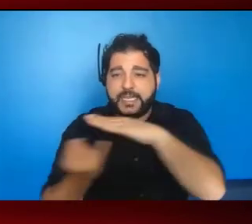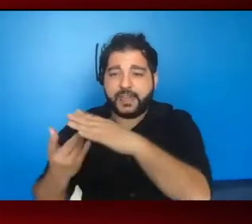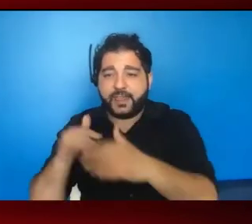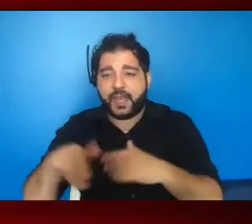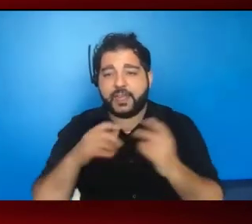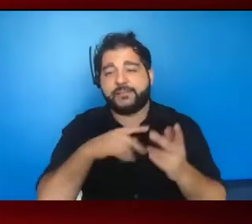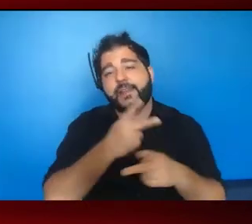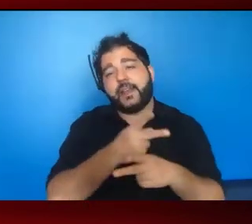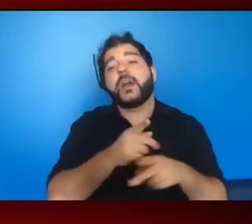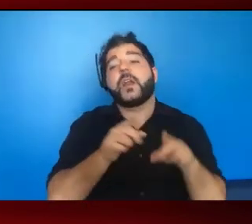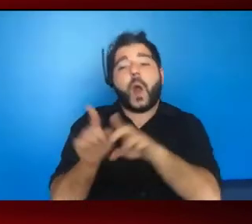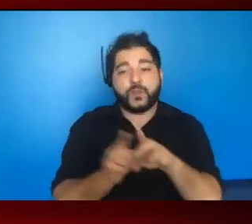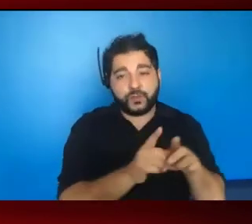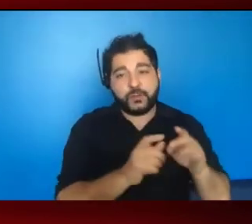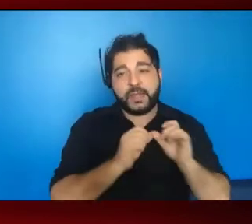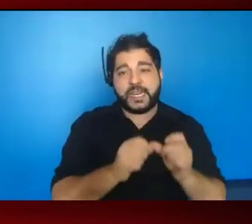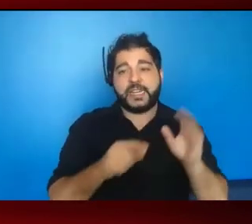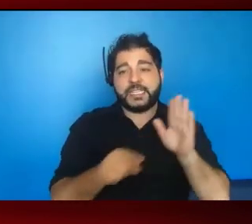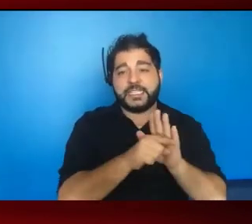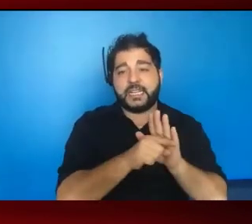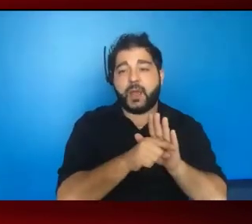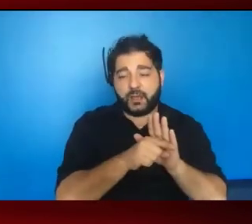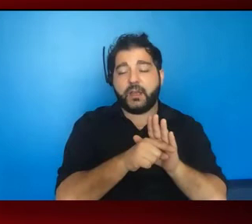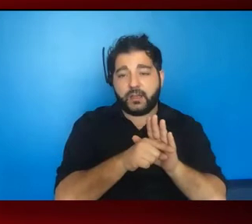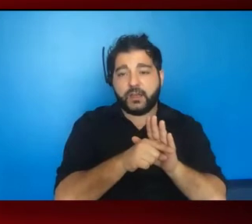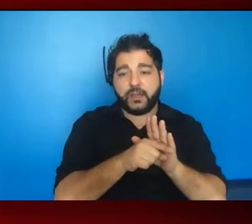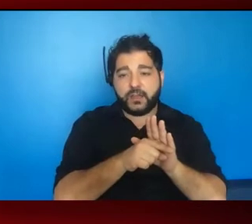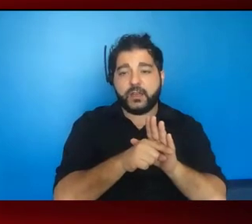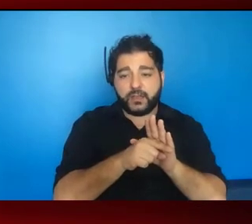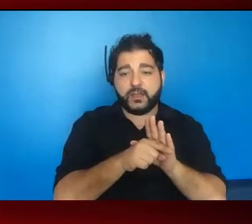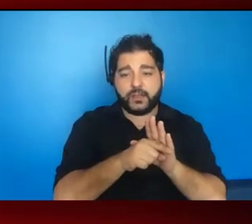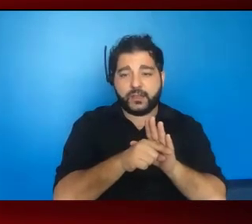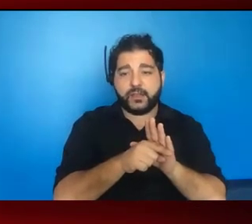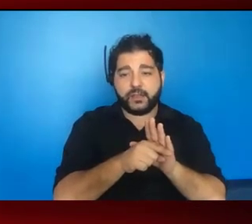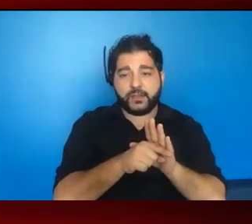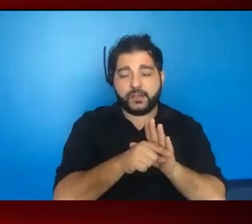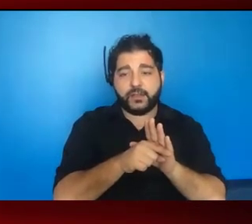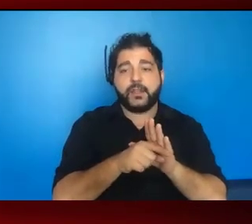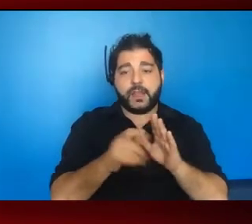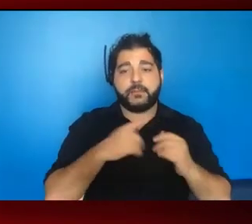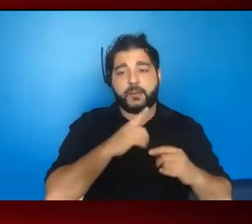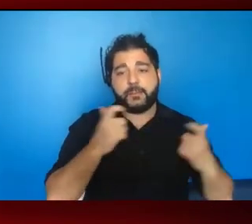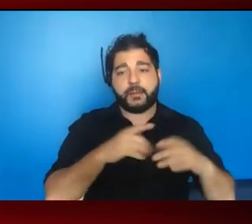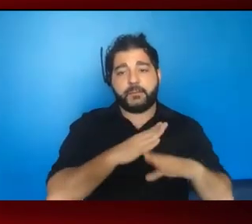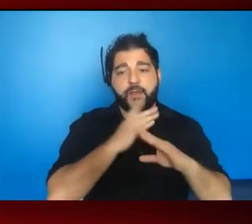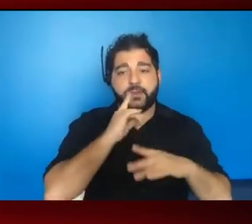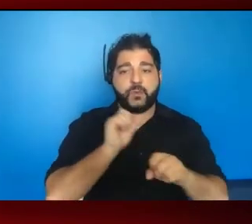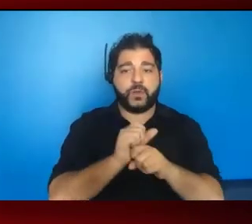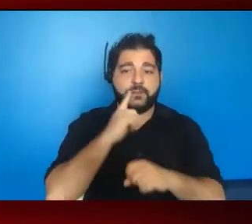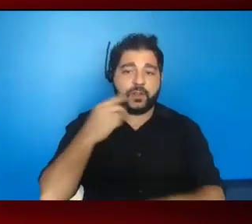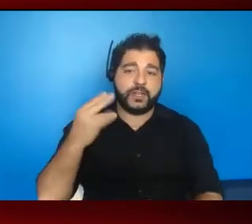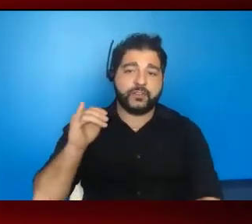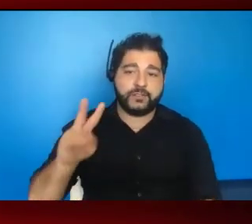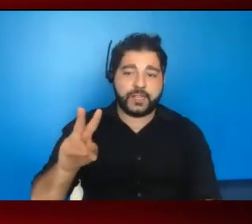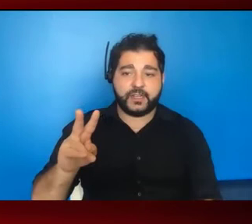also that maintain some of the stigma that has been such a barrier to the work in HIV. So